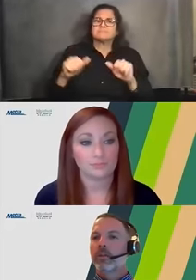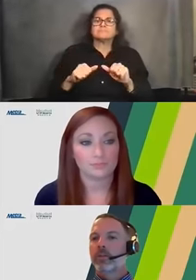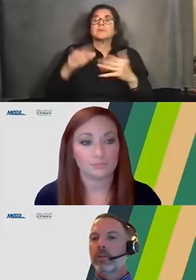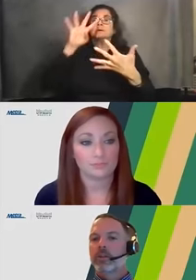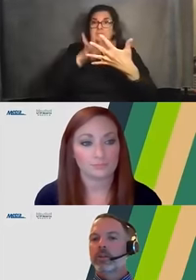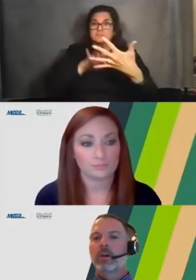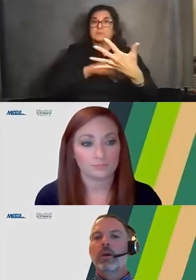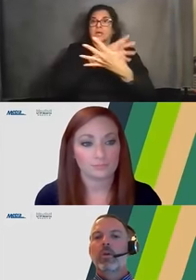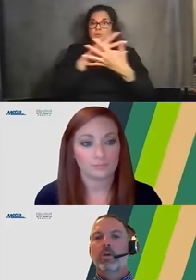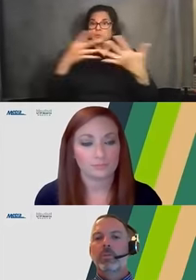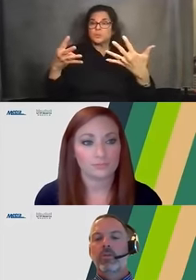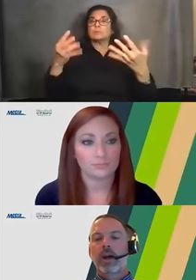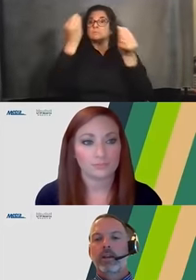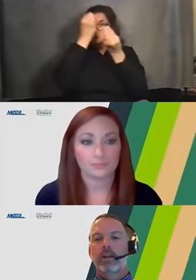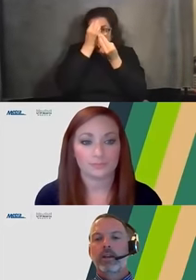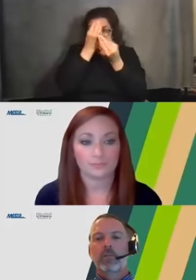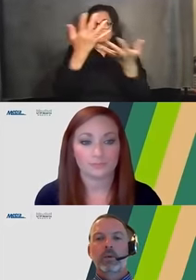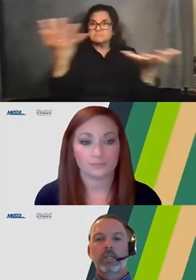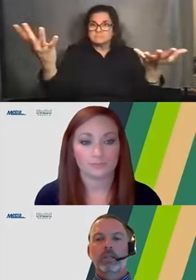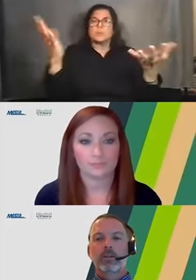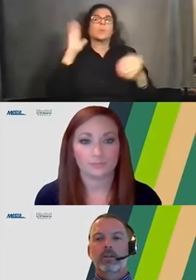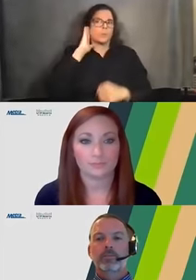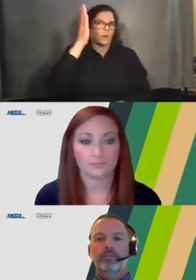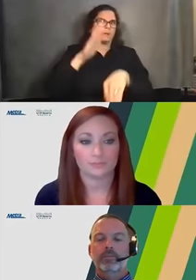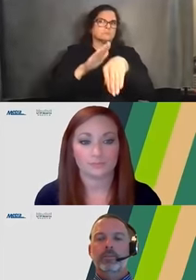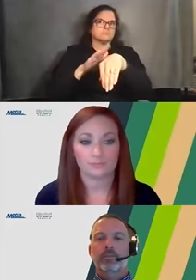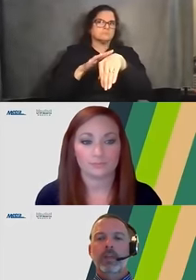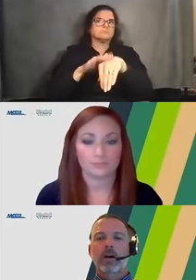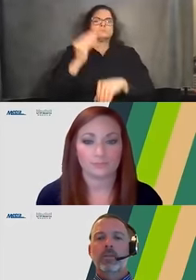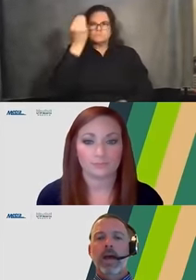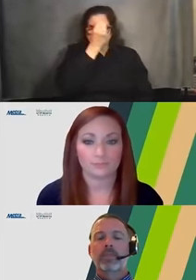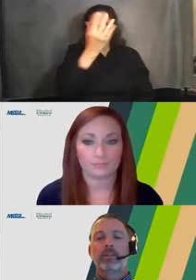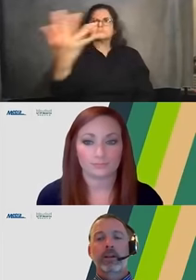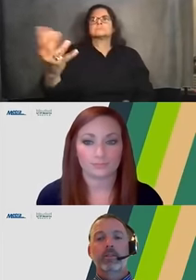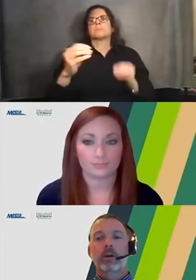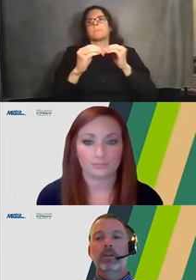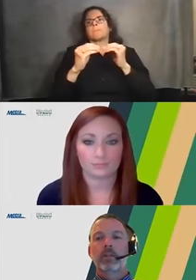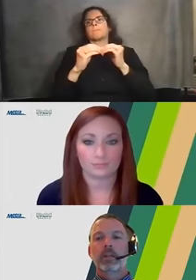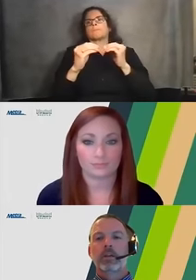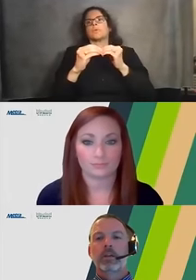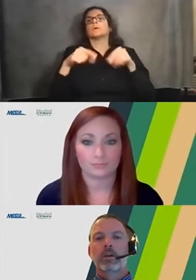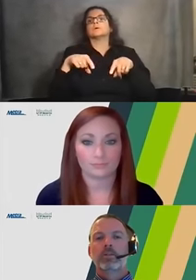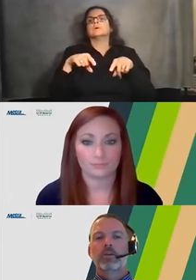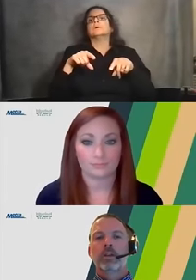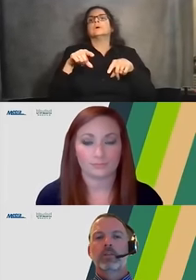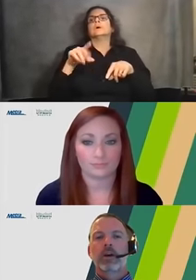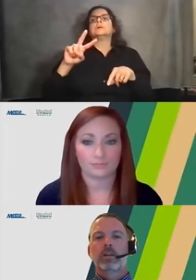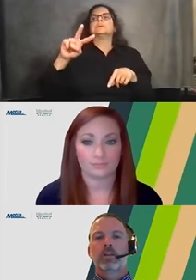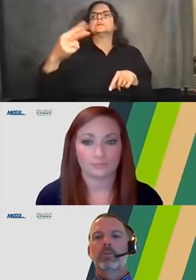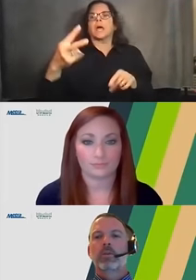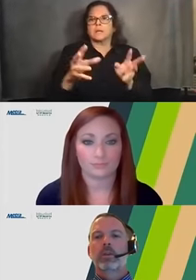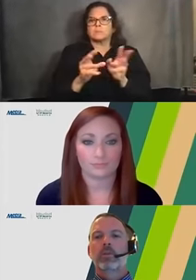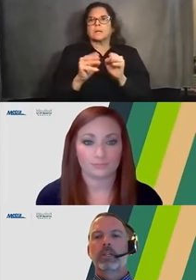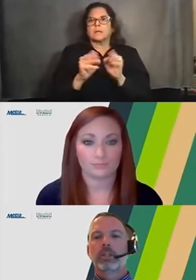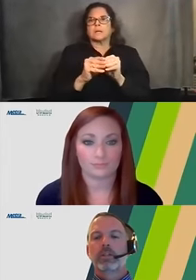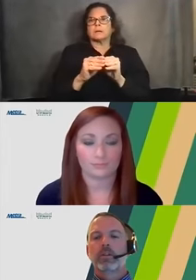information will be provided in more detail at the second public meeting. So we can provide a